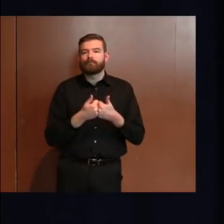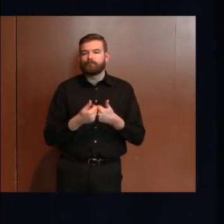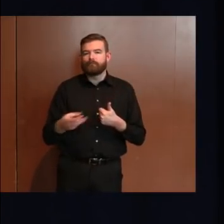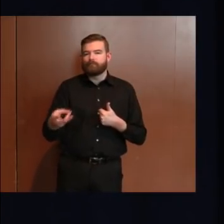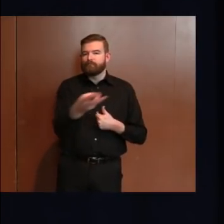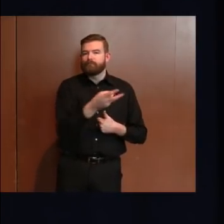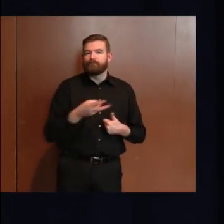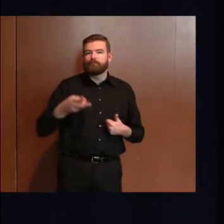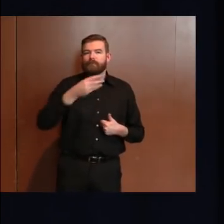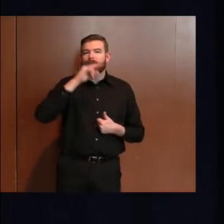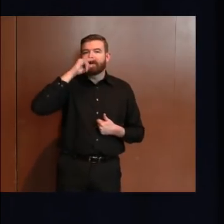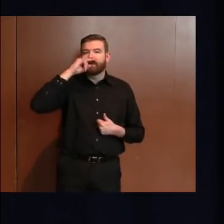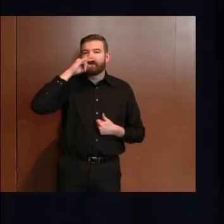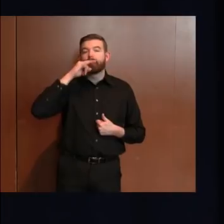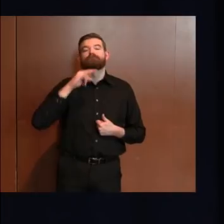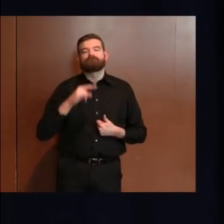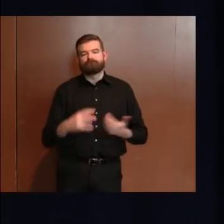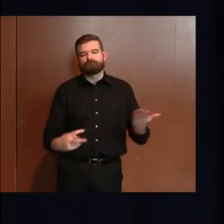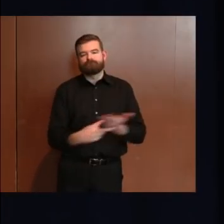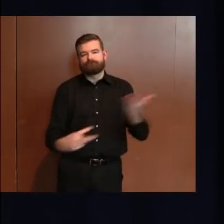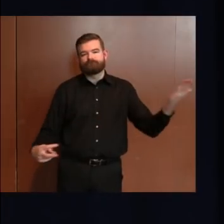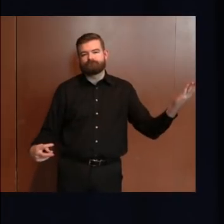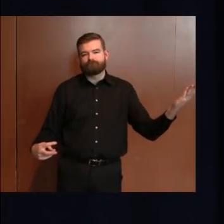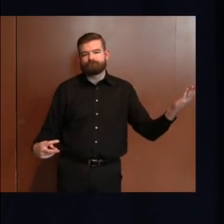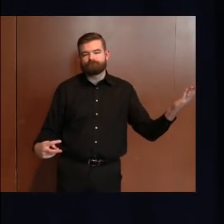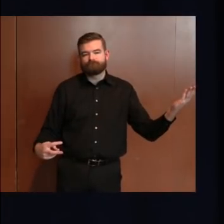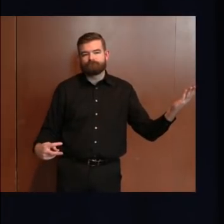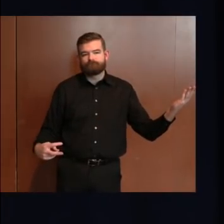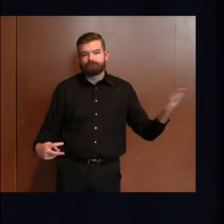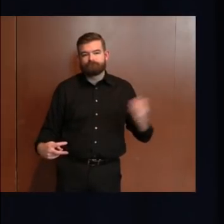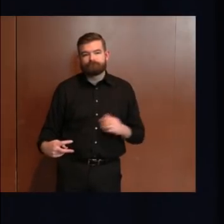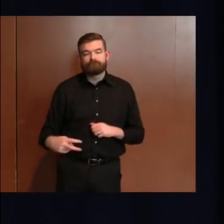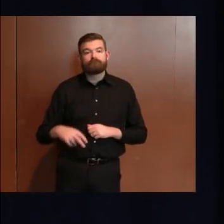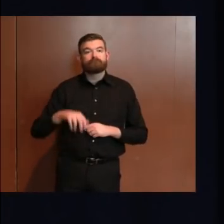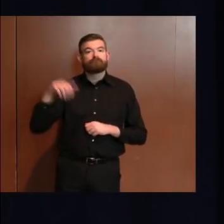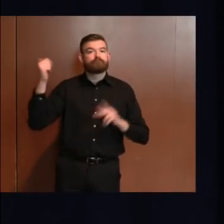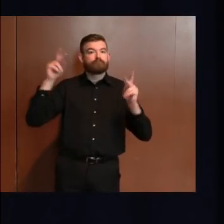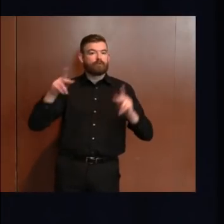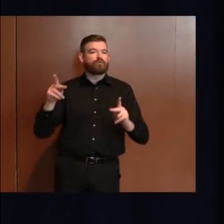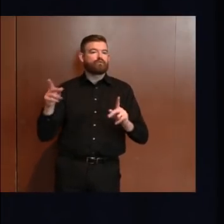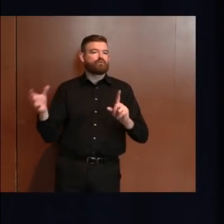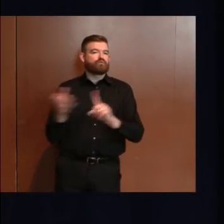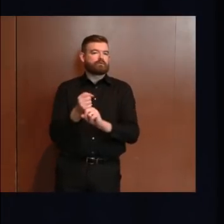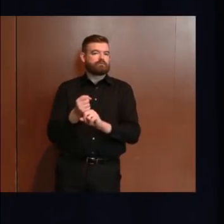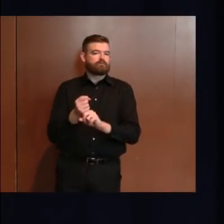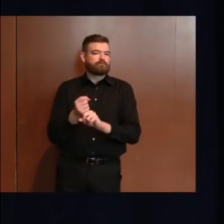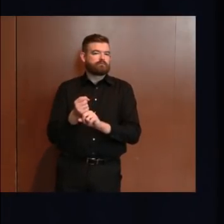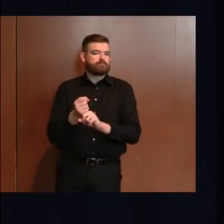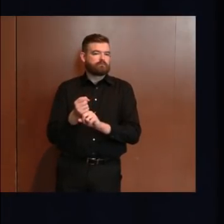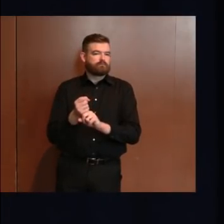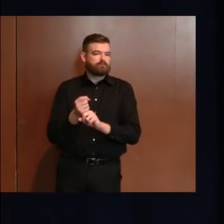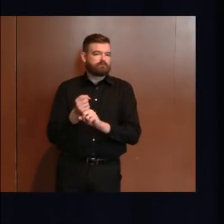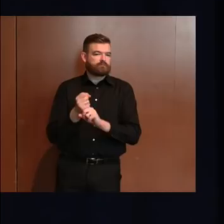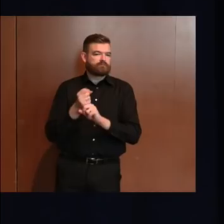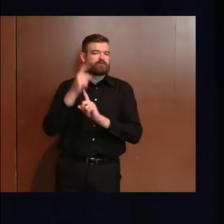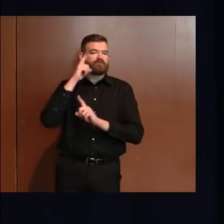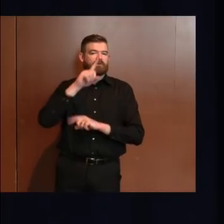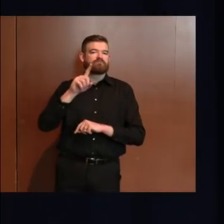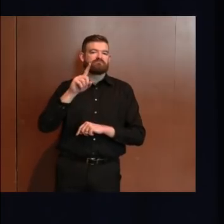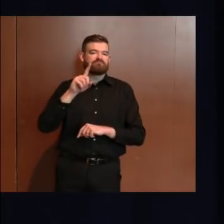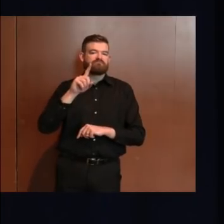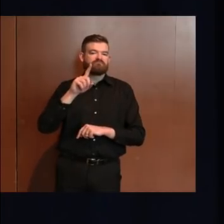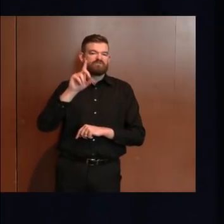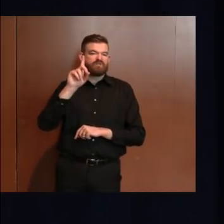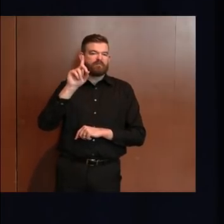He was cited. There was a subject arrested for domestic violence and brought to the Monmouth County Jail in Freehold where